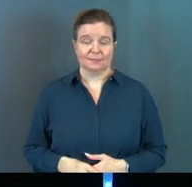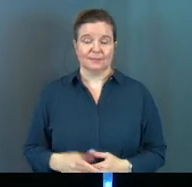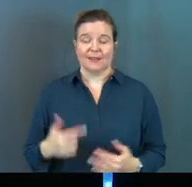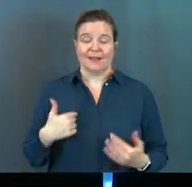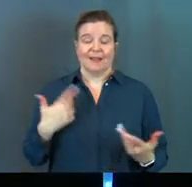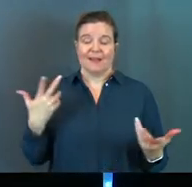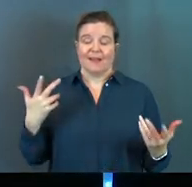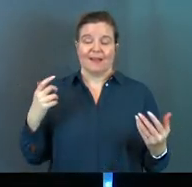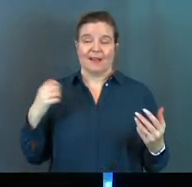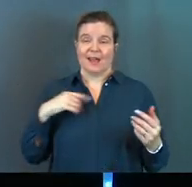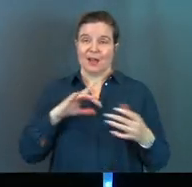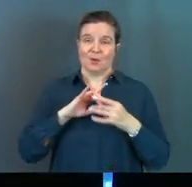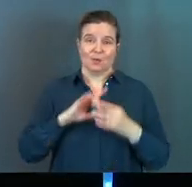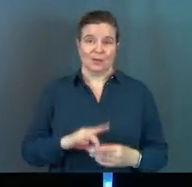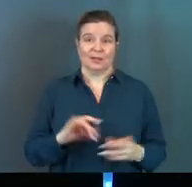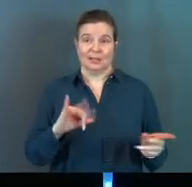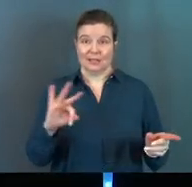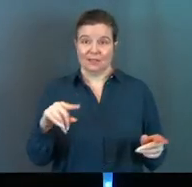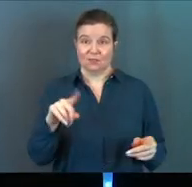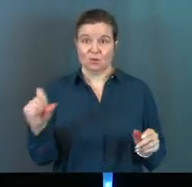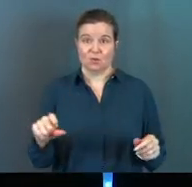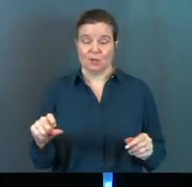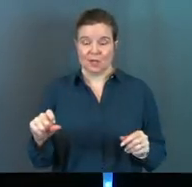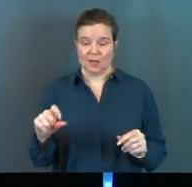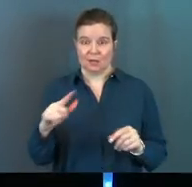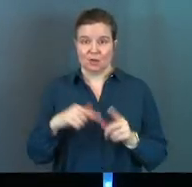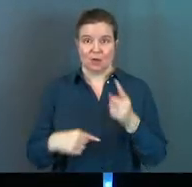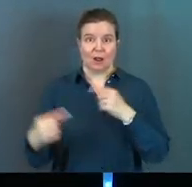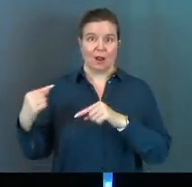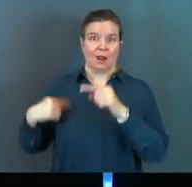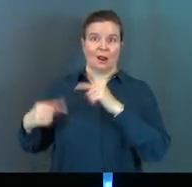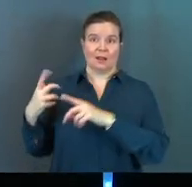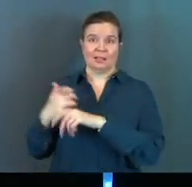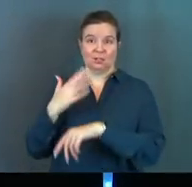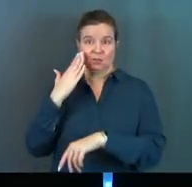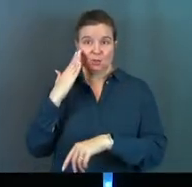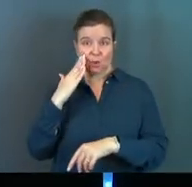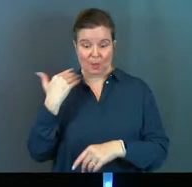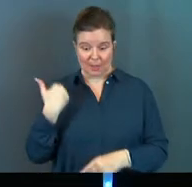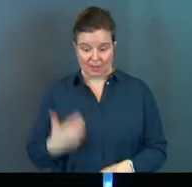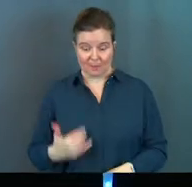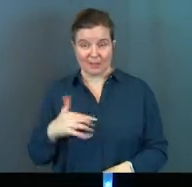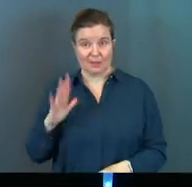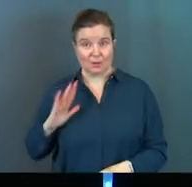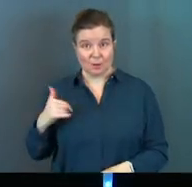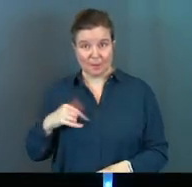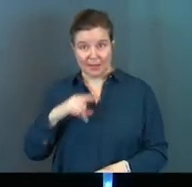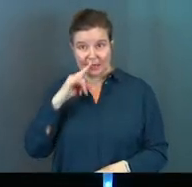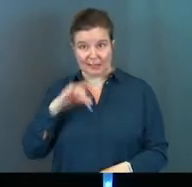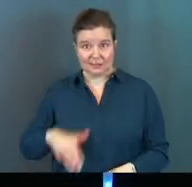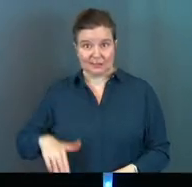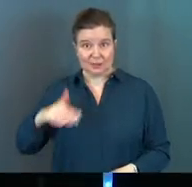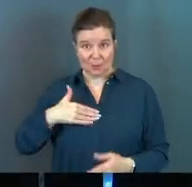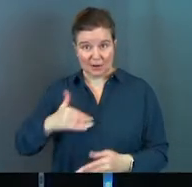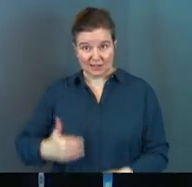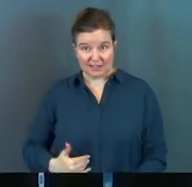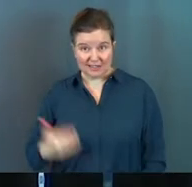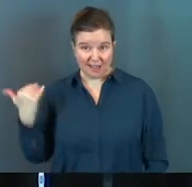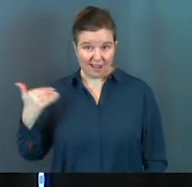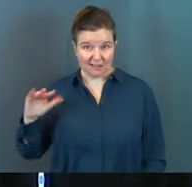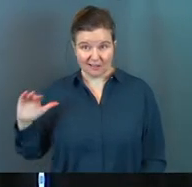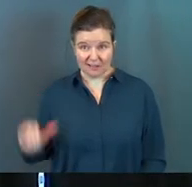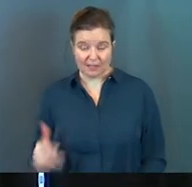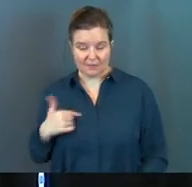I absolutely relate to that. you could turn the clock back and get to know the me that was when my kids were super young,